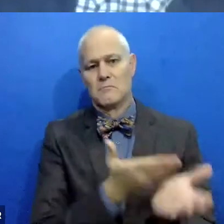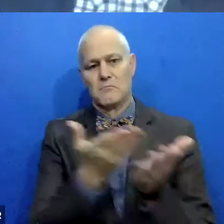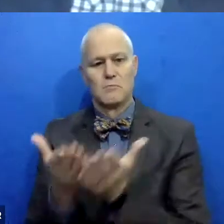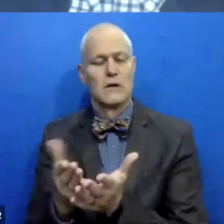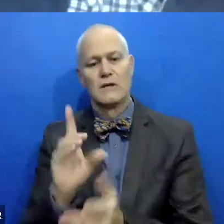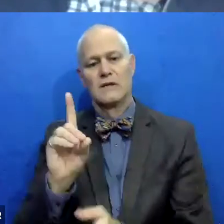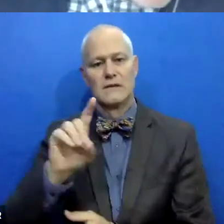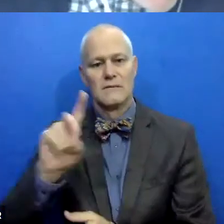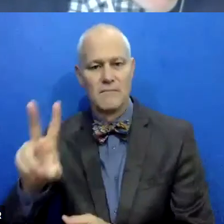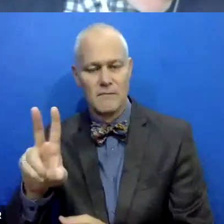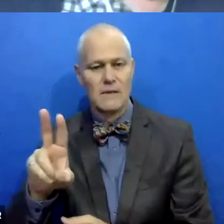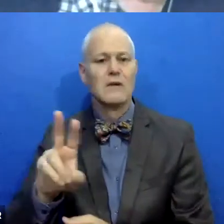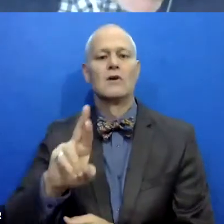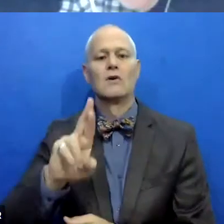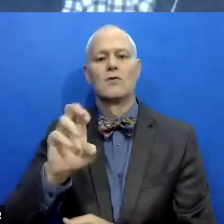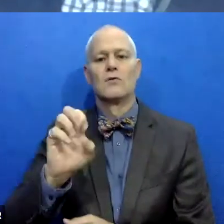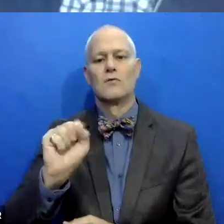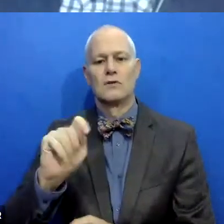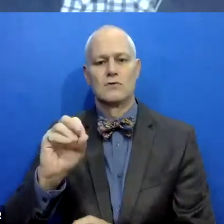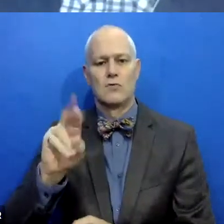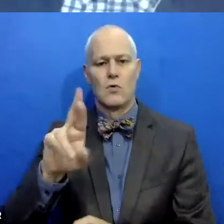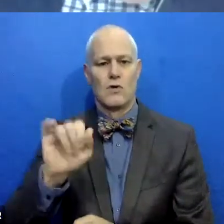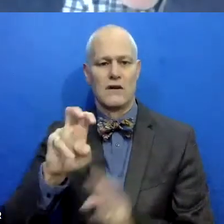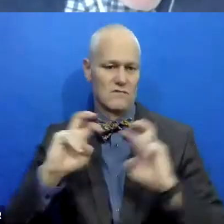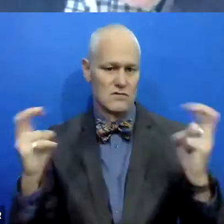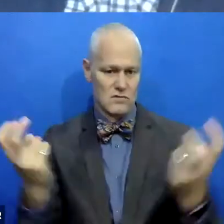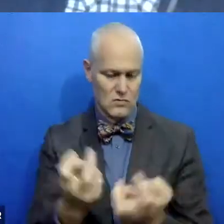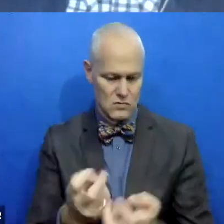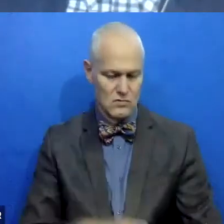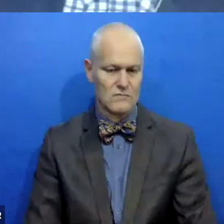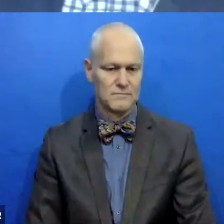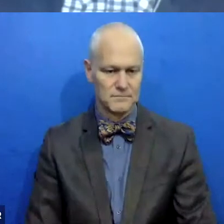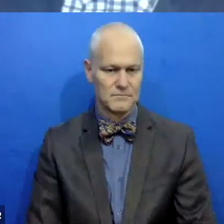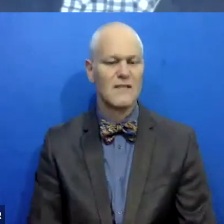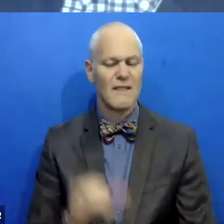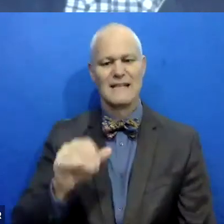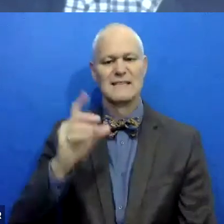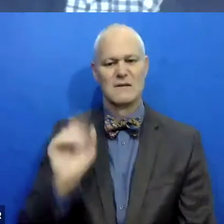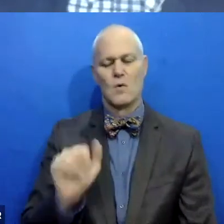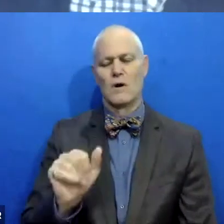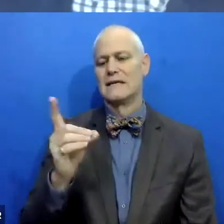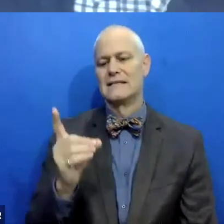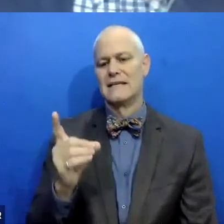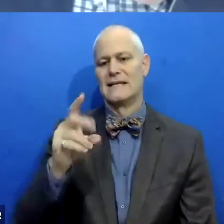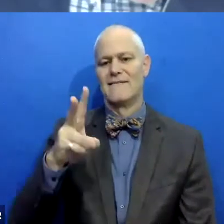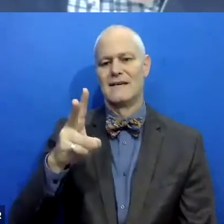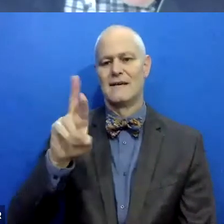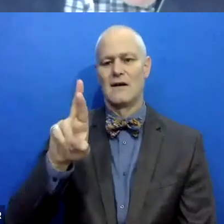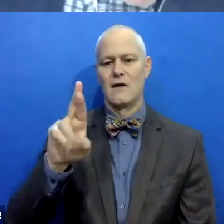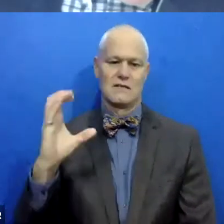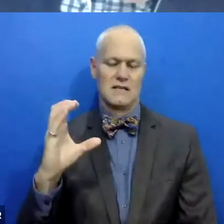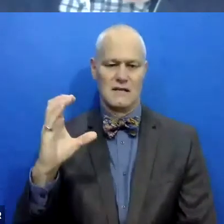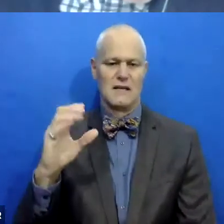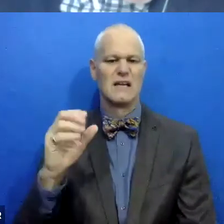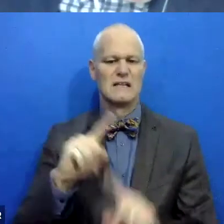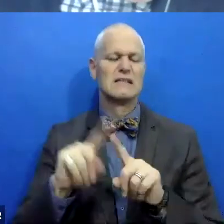restorative circles work I do. So, um, that's what I'll refer to as the DVRC. That's one of multiple programs that Menace